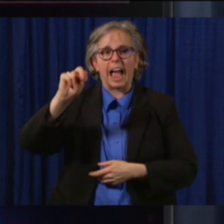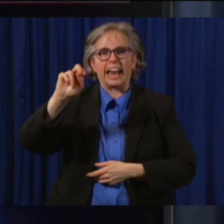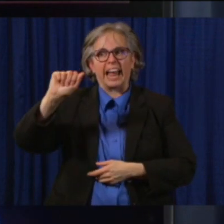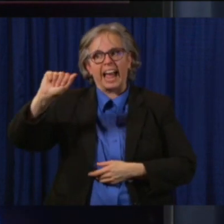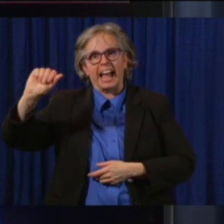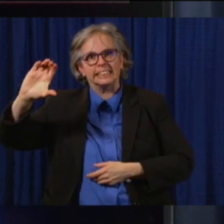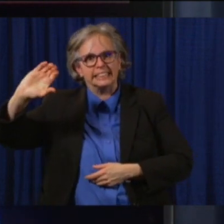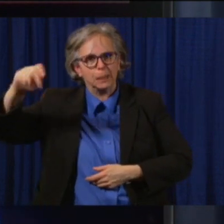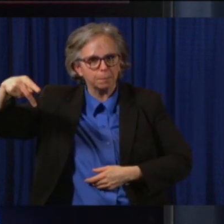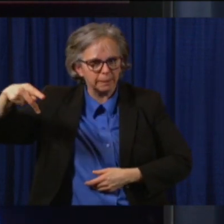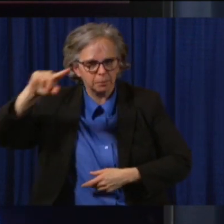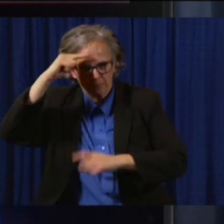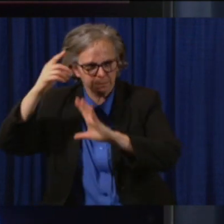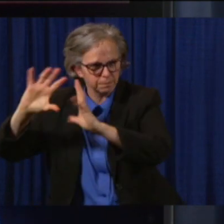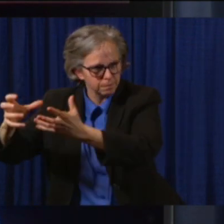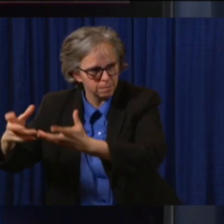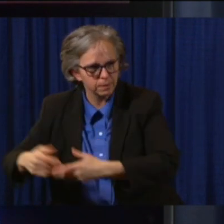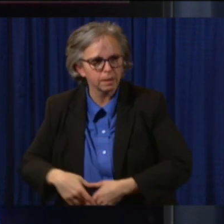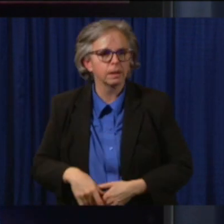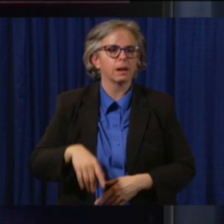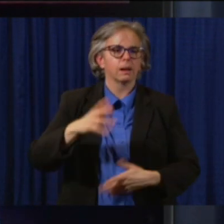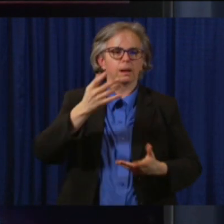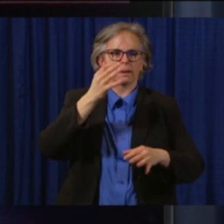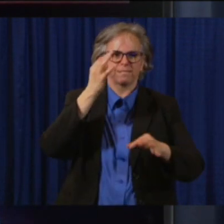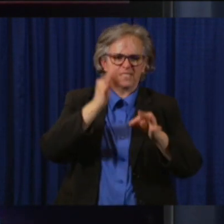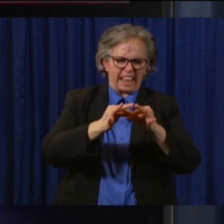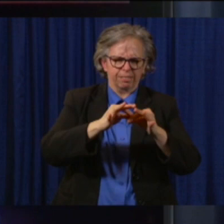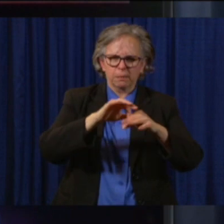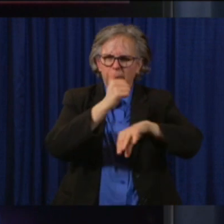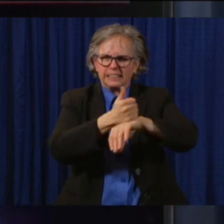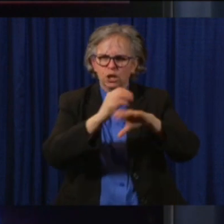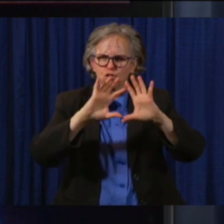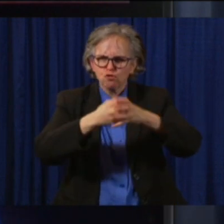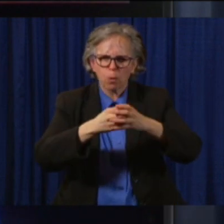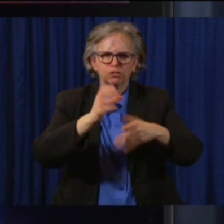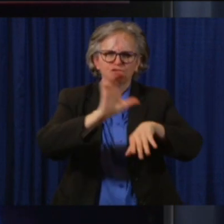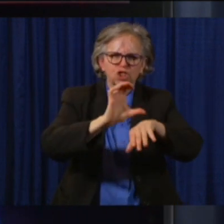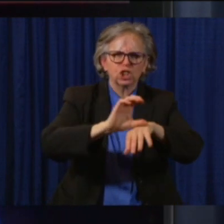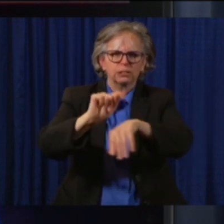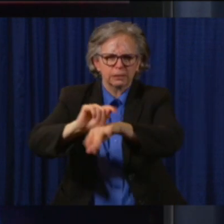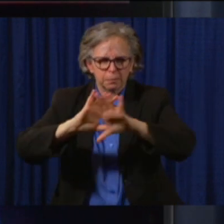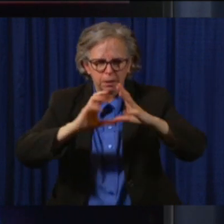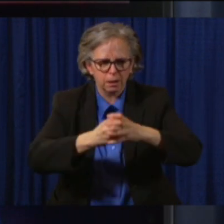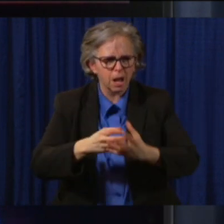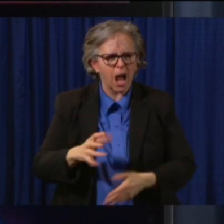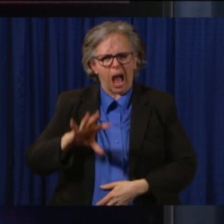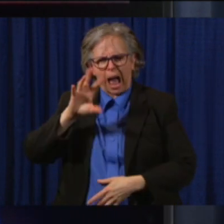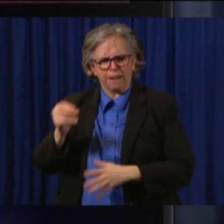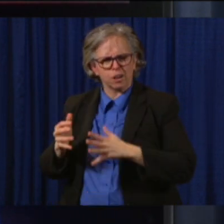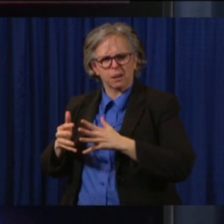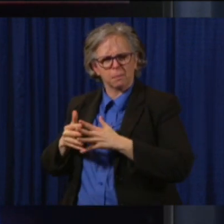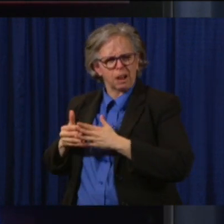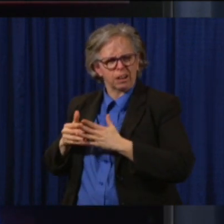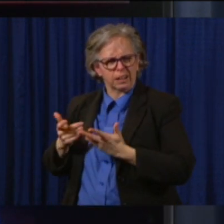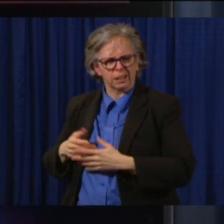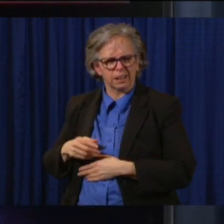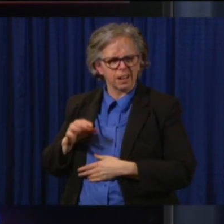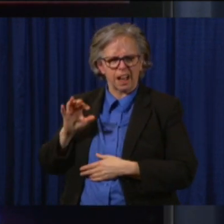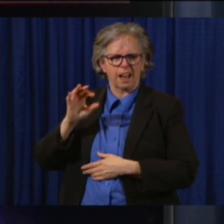groups, organizations, and leaders, our African American fraternities and sororities,